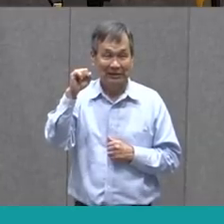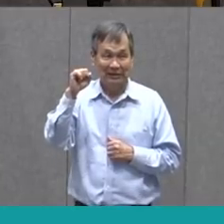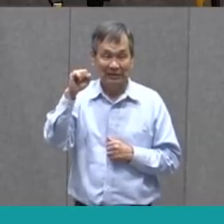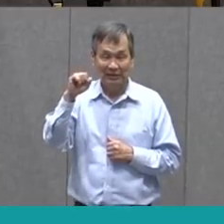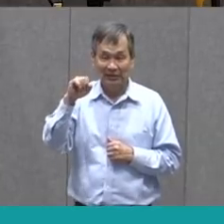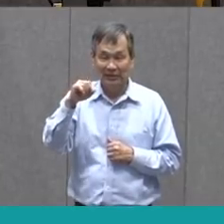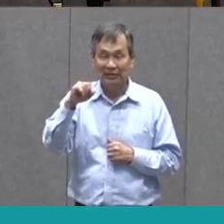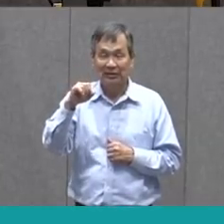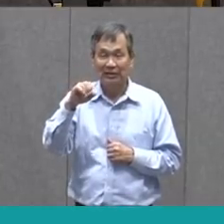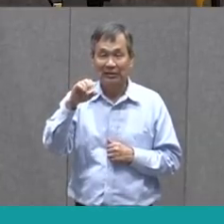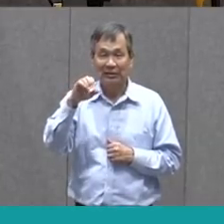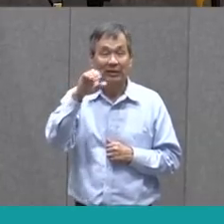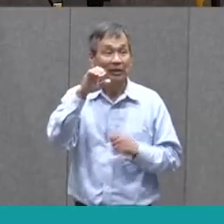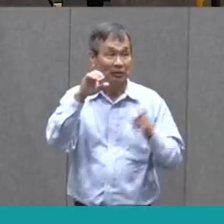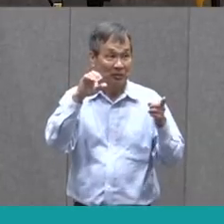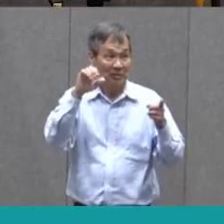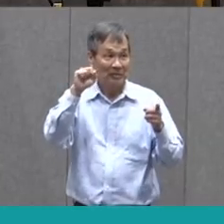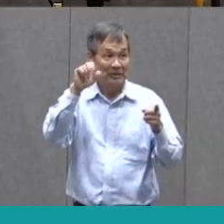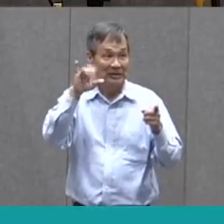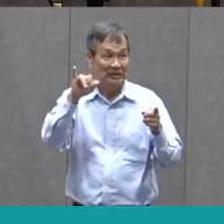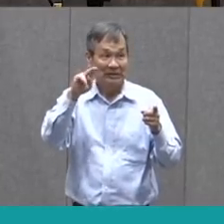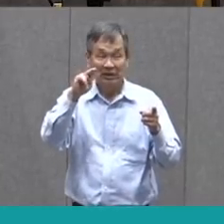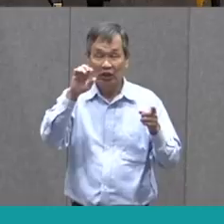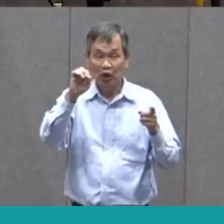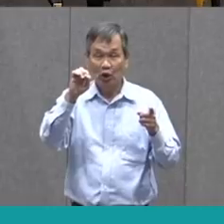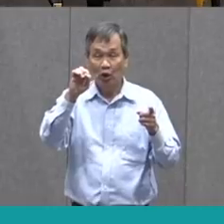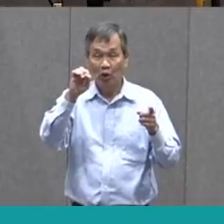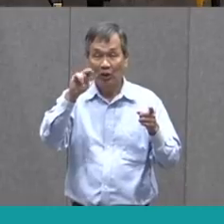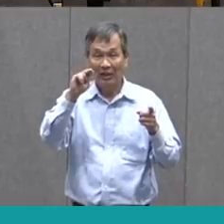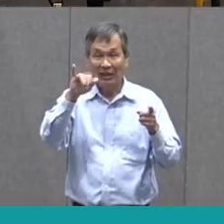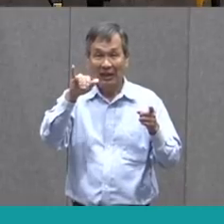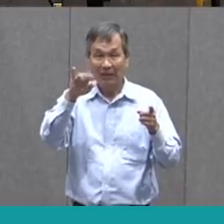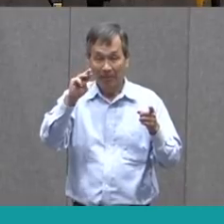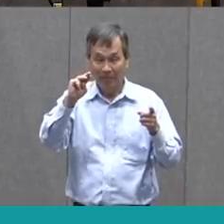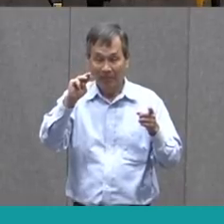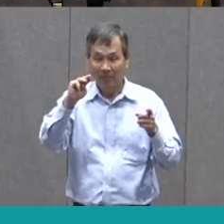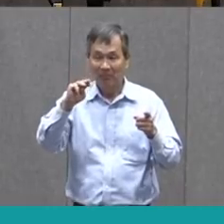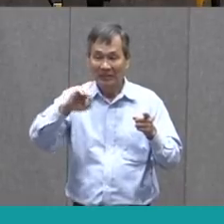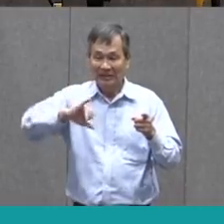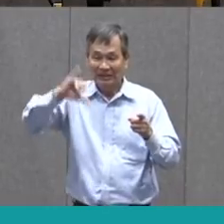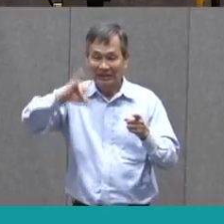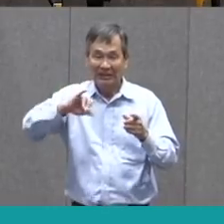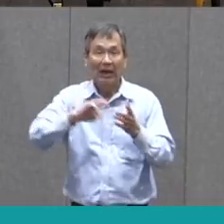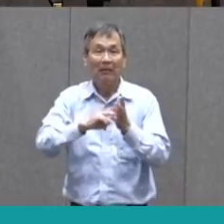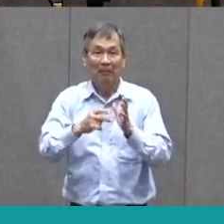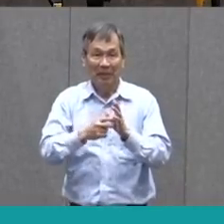a synonym for this word, or another word that has a similar meaning?